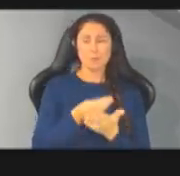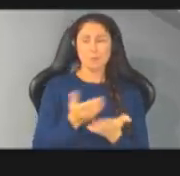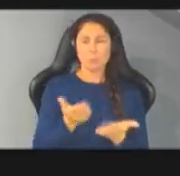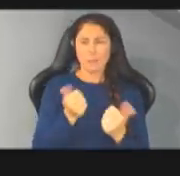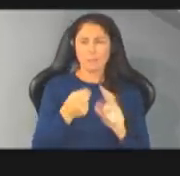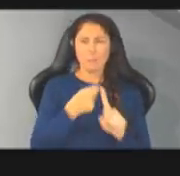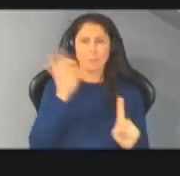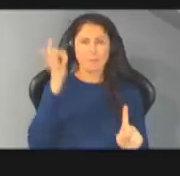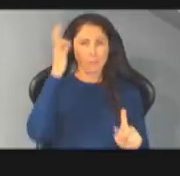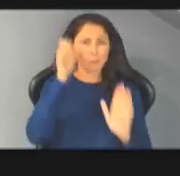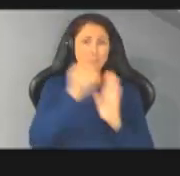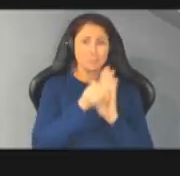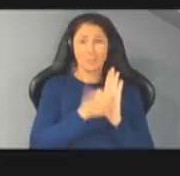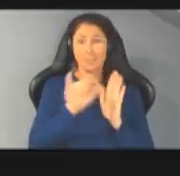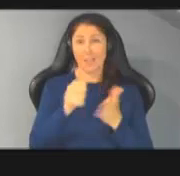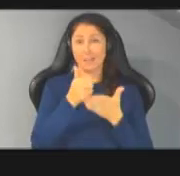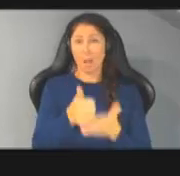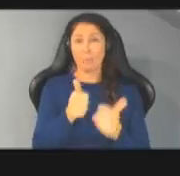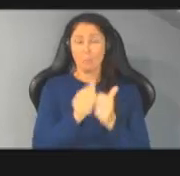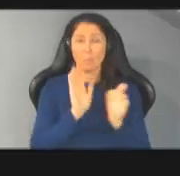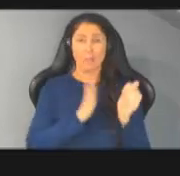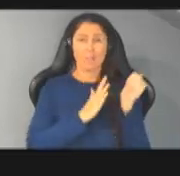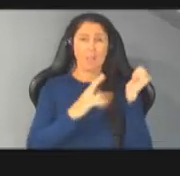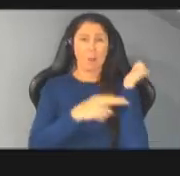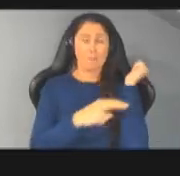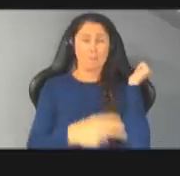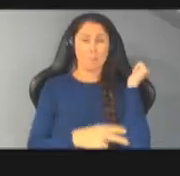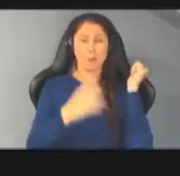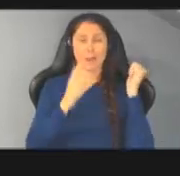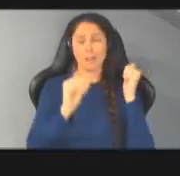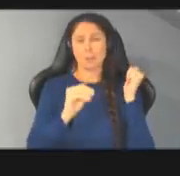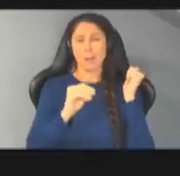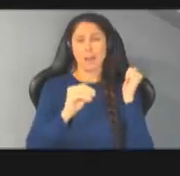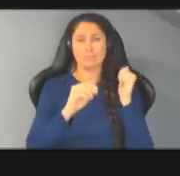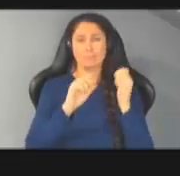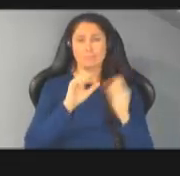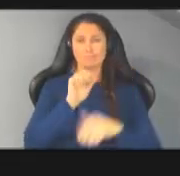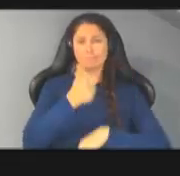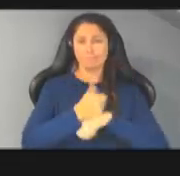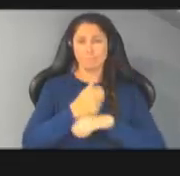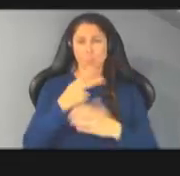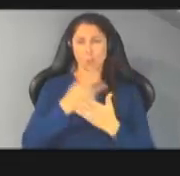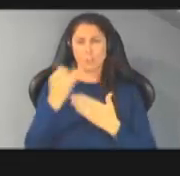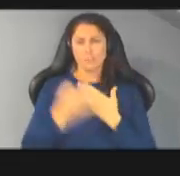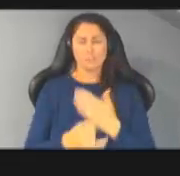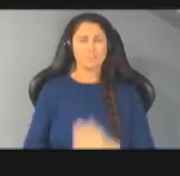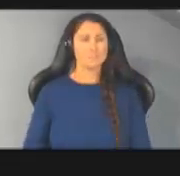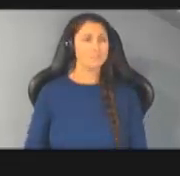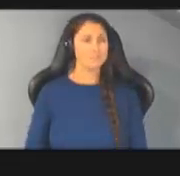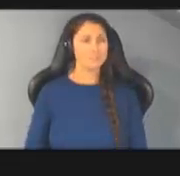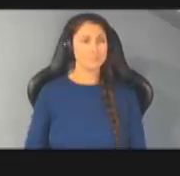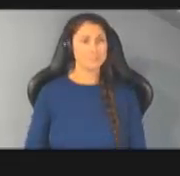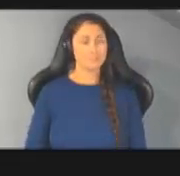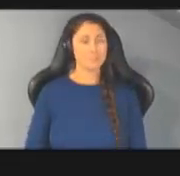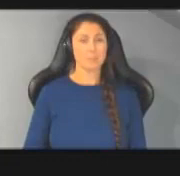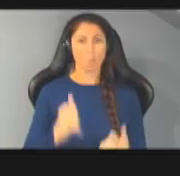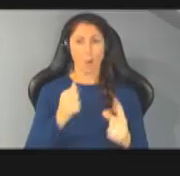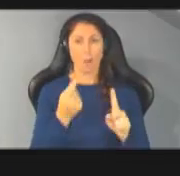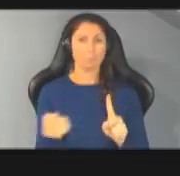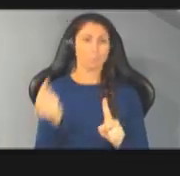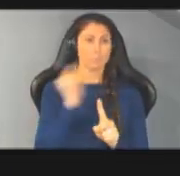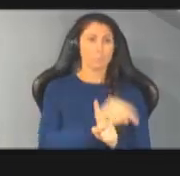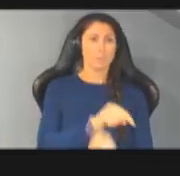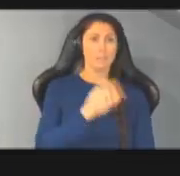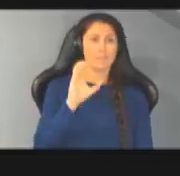and those really help for a lot of our bridge and infrastructure projects so circling back to cdbg